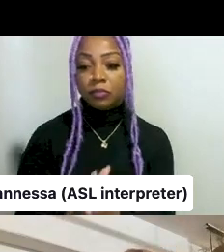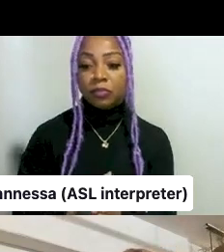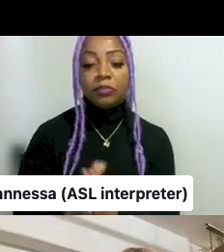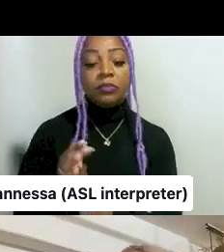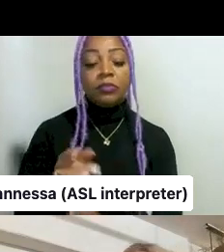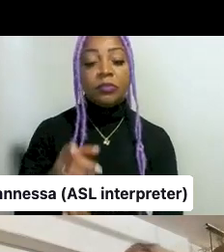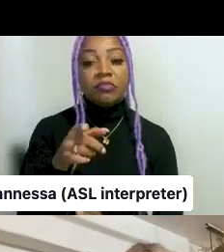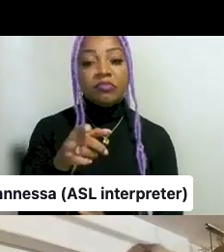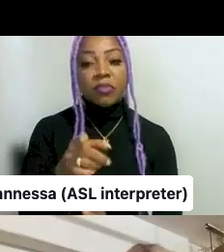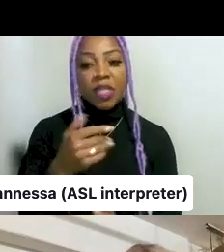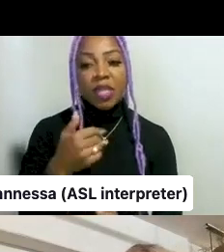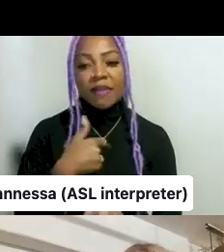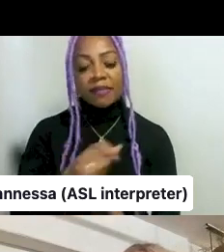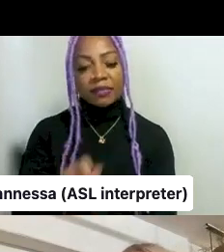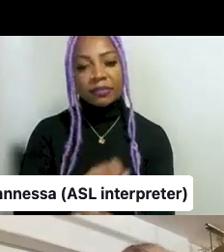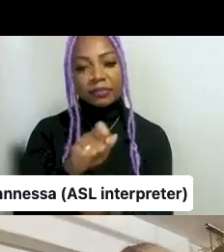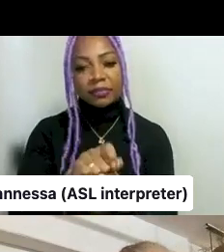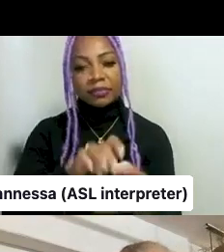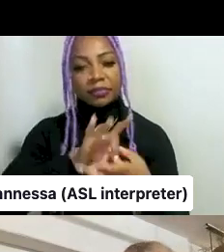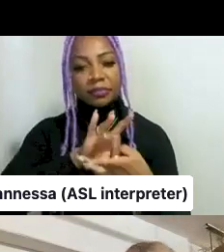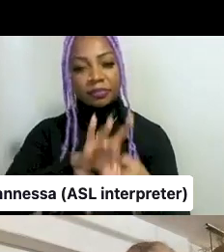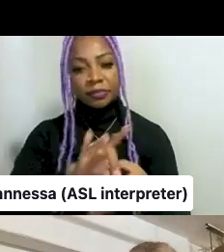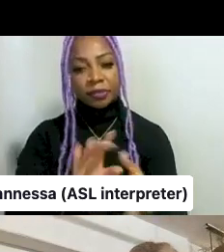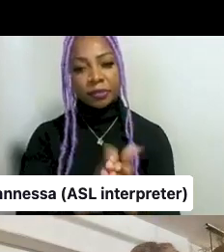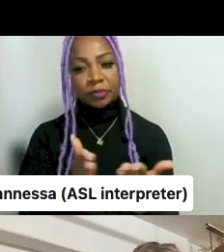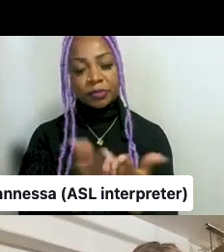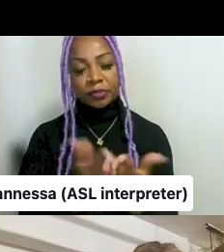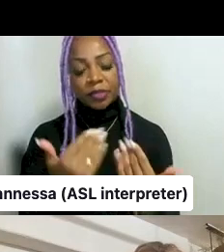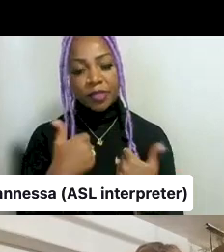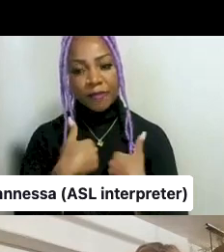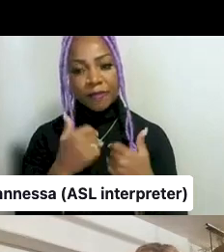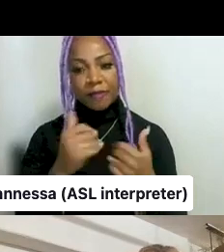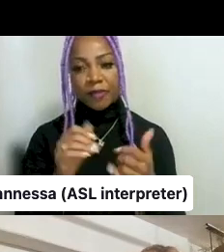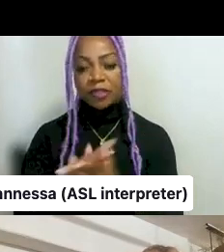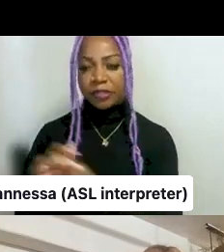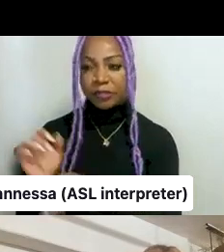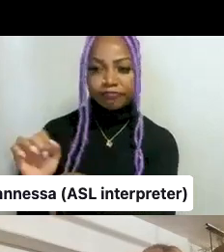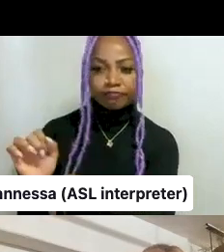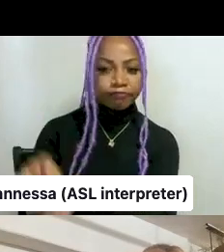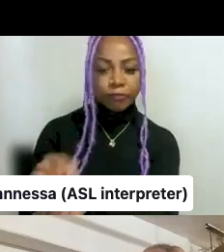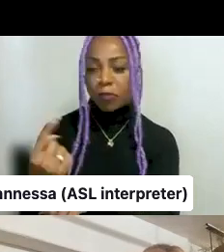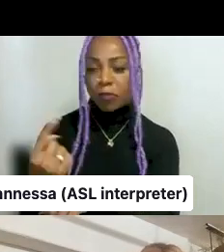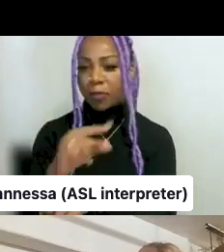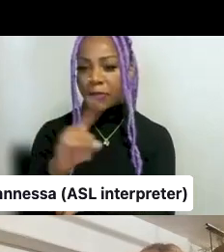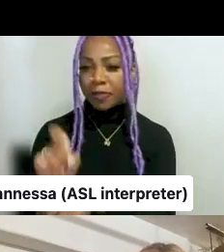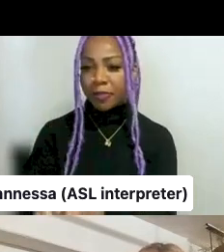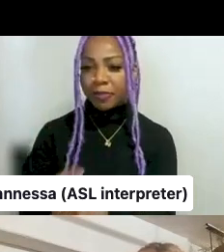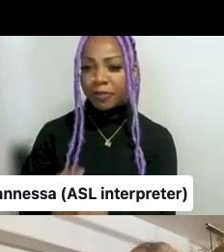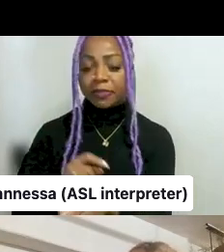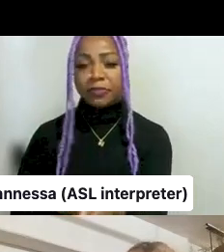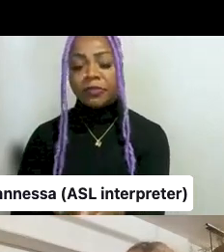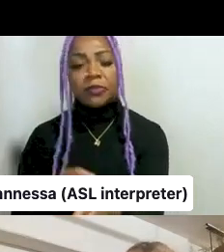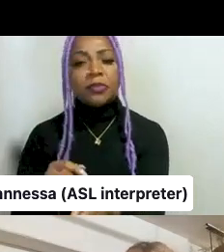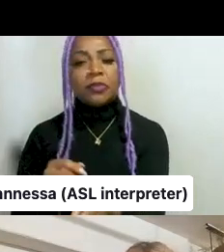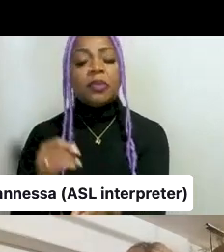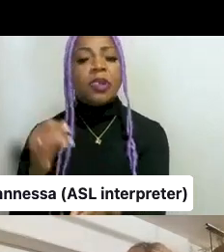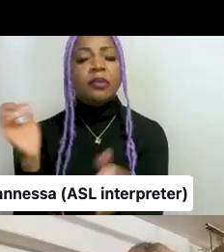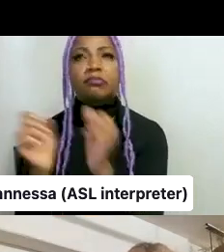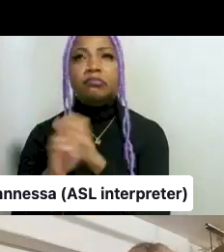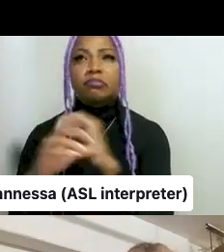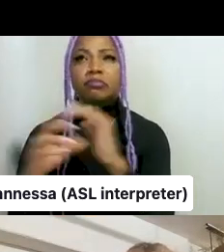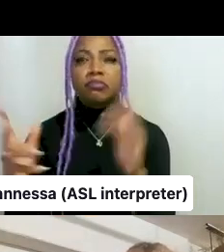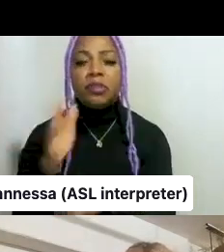relationship to, uh, books and we sent them a single question. And we said, when you think about the future,